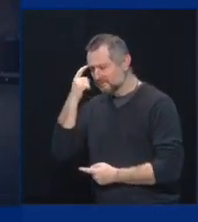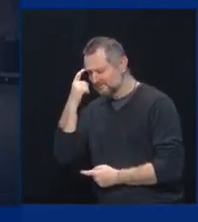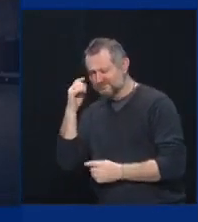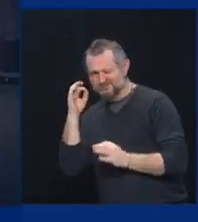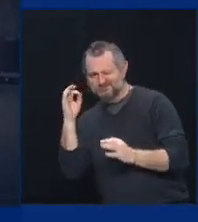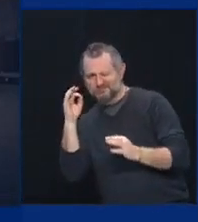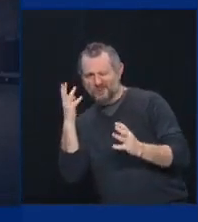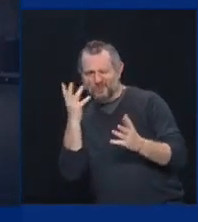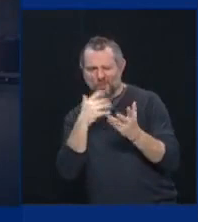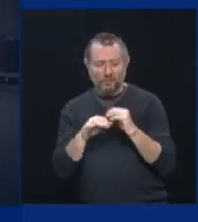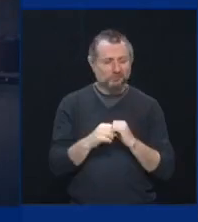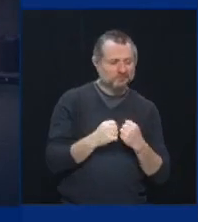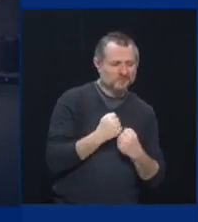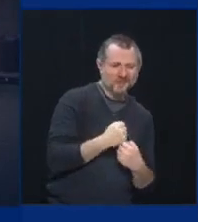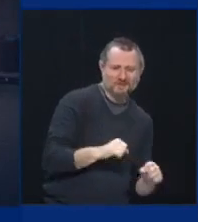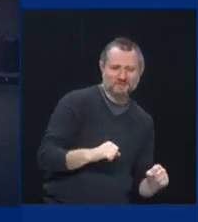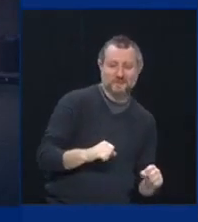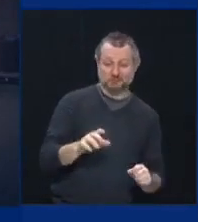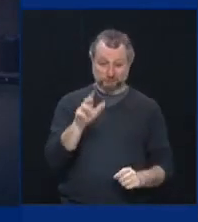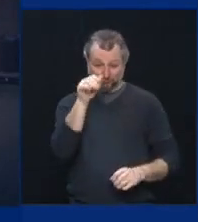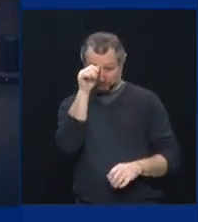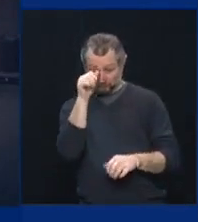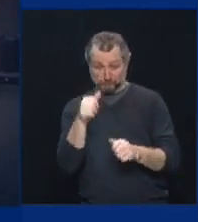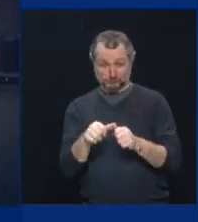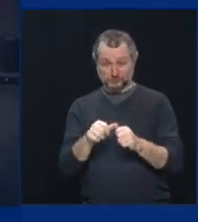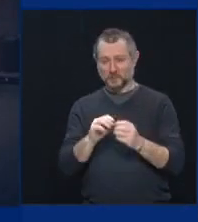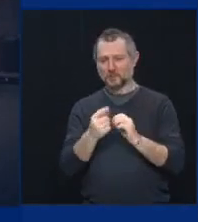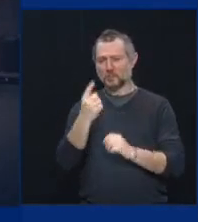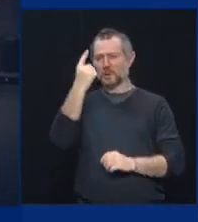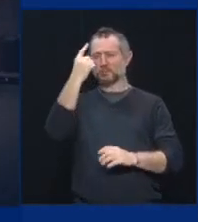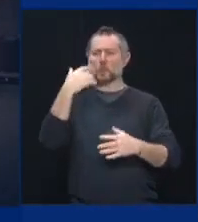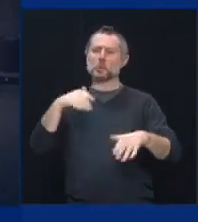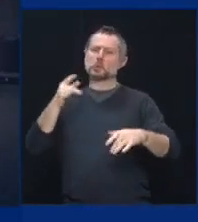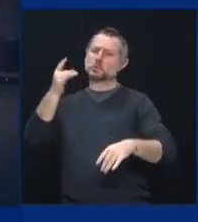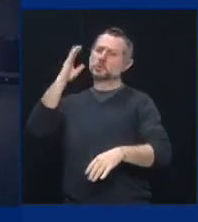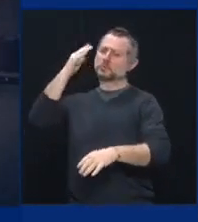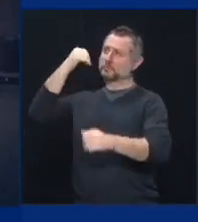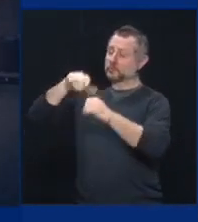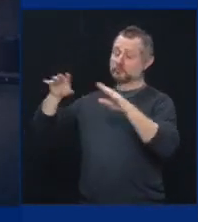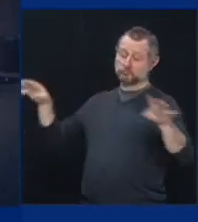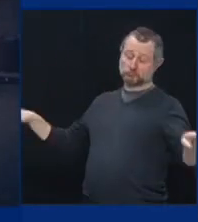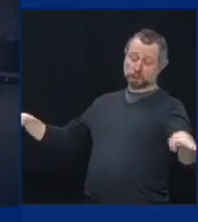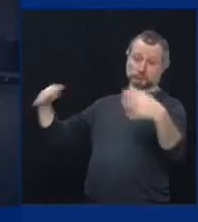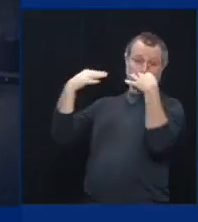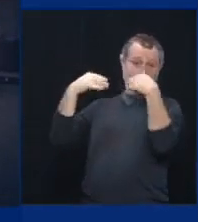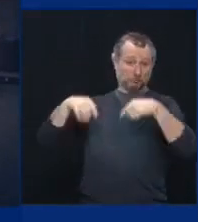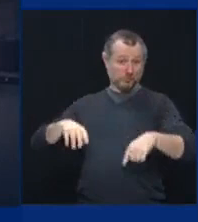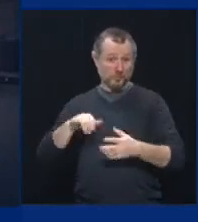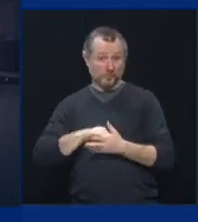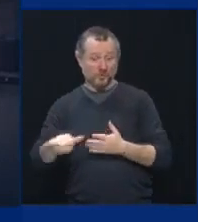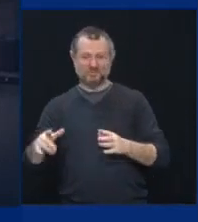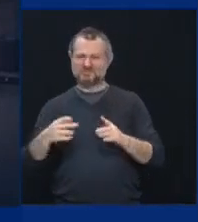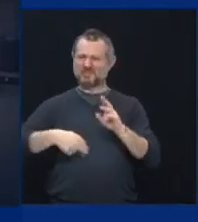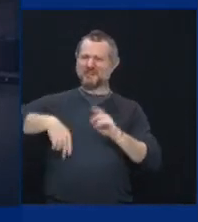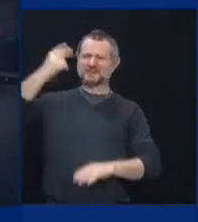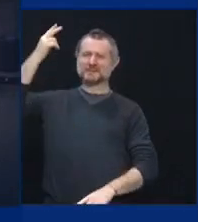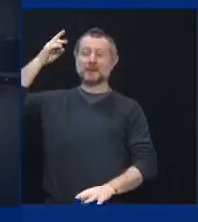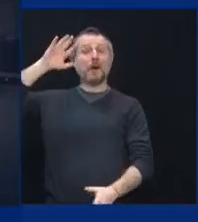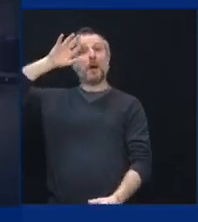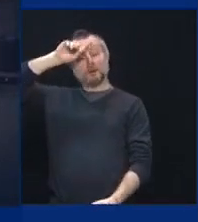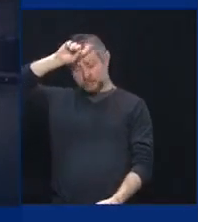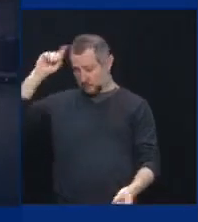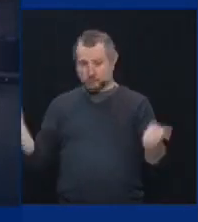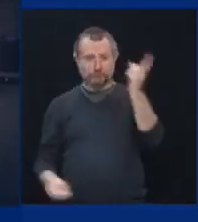Remember, we went from the highest infection rate in the United States of America to the lowest infection rate in the United States of